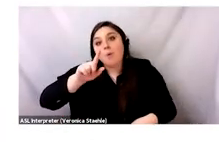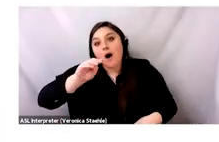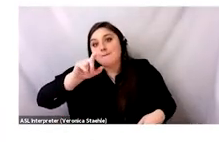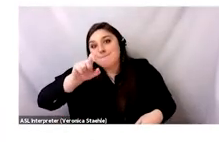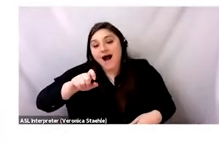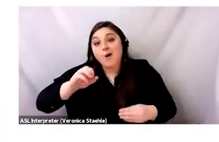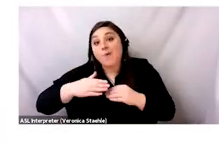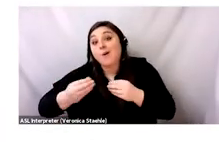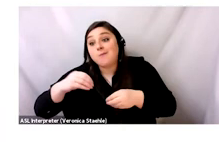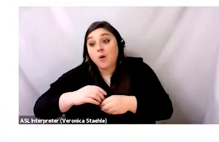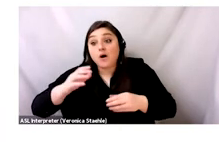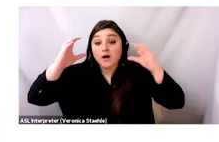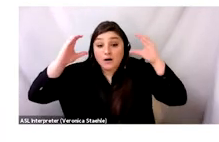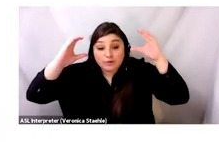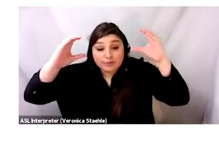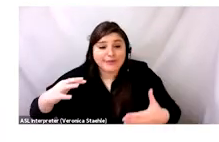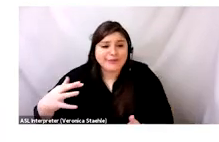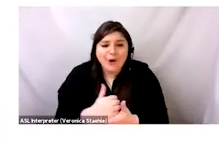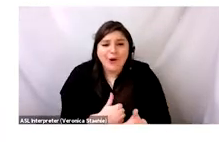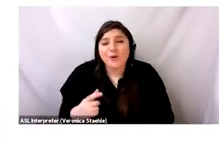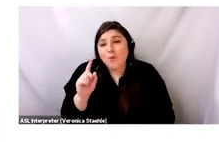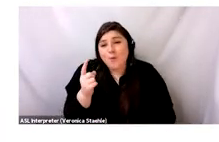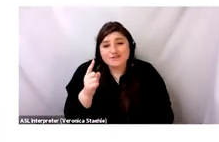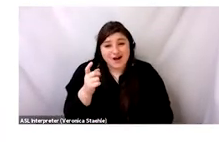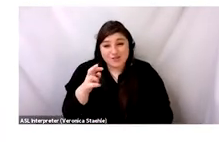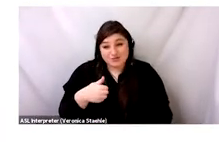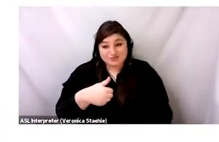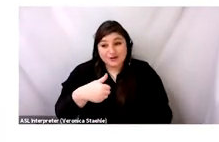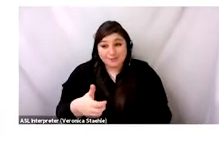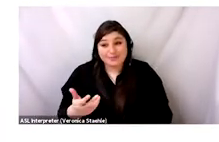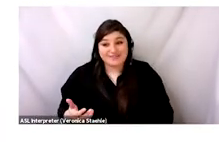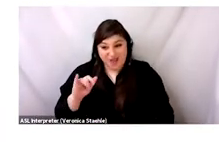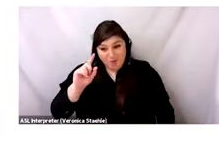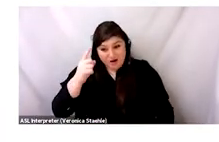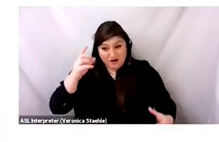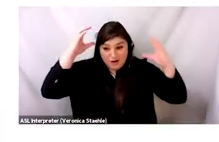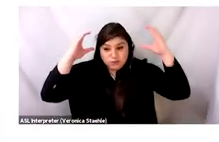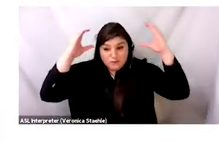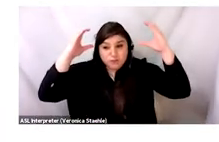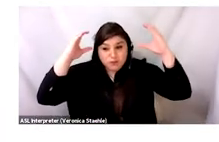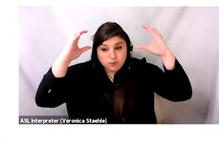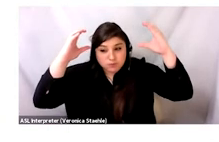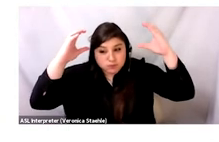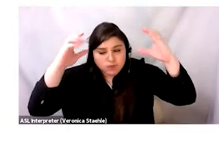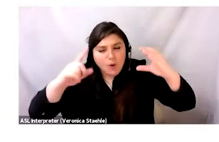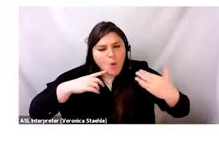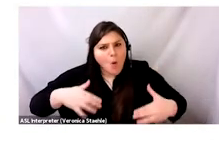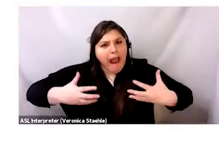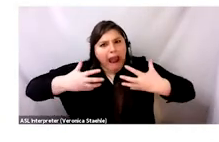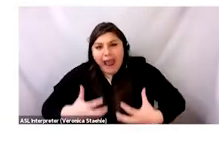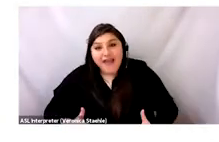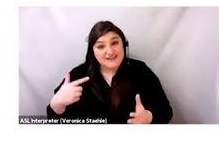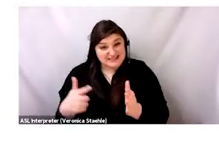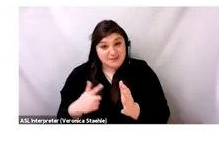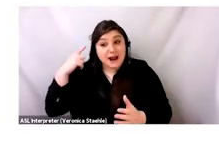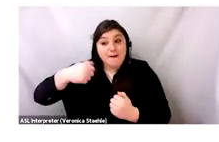Traveling, you know, a mile or more, they're paid between 30 cents to $1 per trip. And that's barely enough to cover their daily expenses.